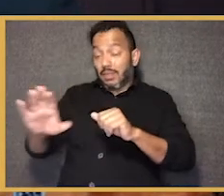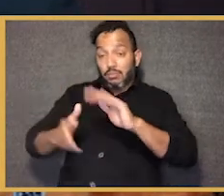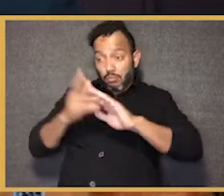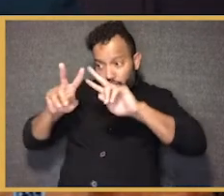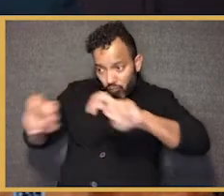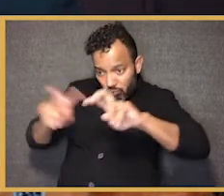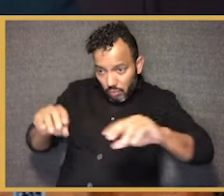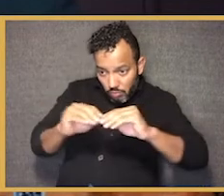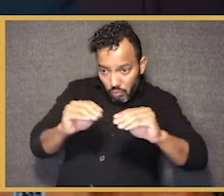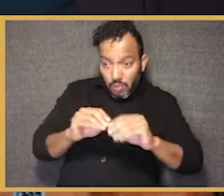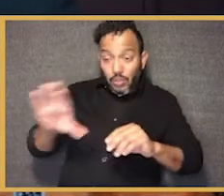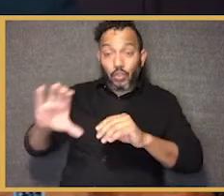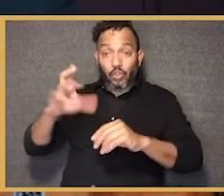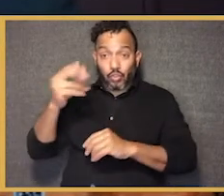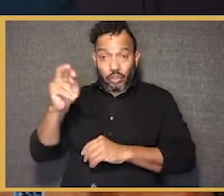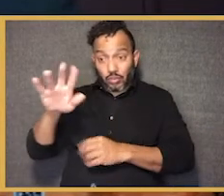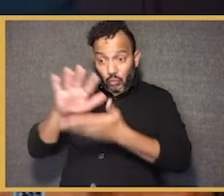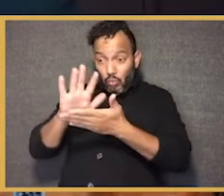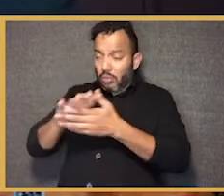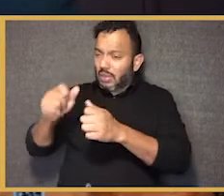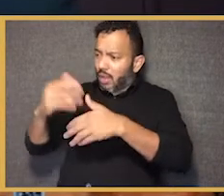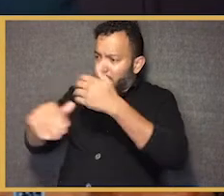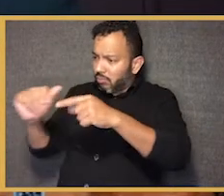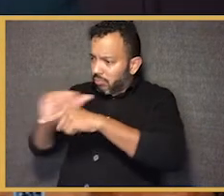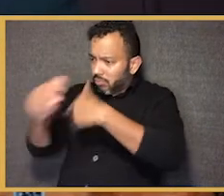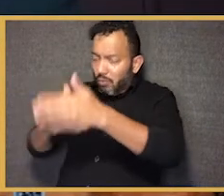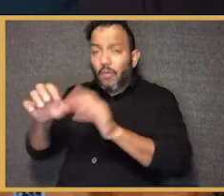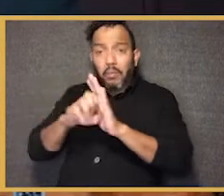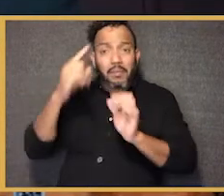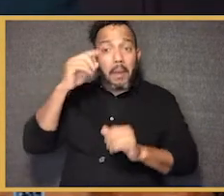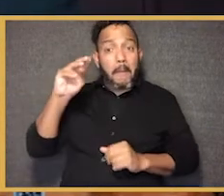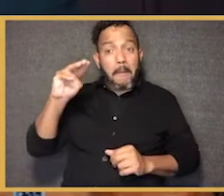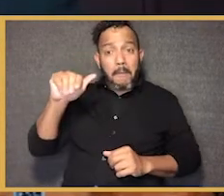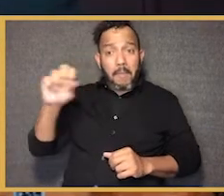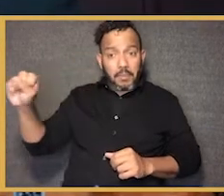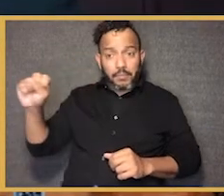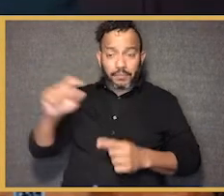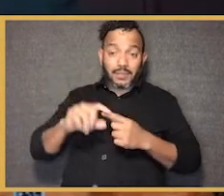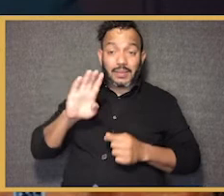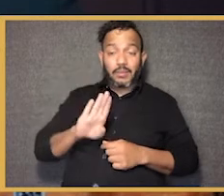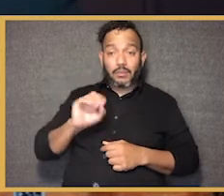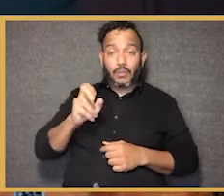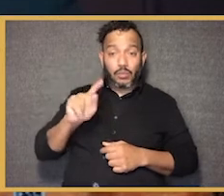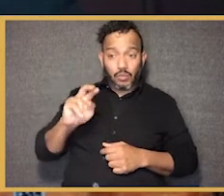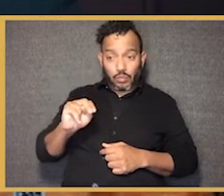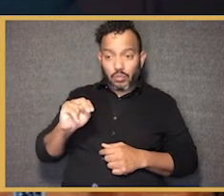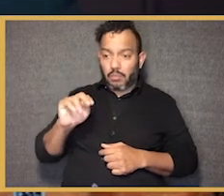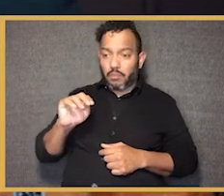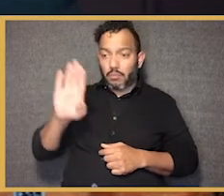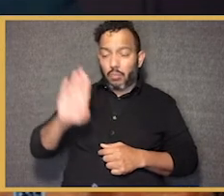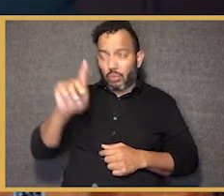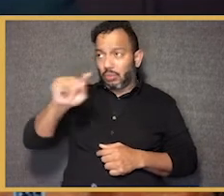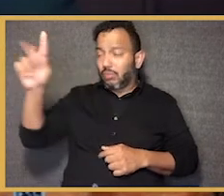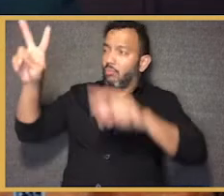careful scrutiny of the operations of those charters. Think about Massachusetts, for example, charters in Boston, for have